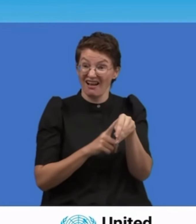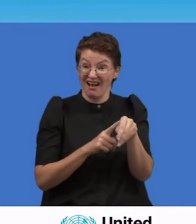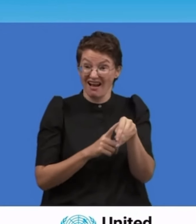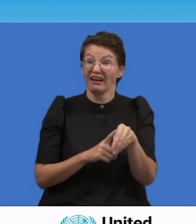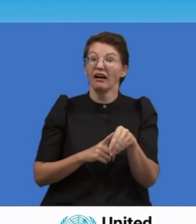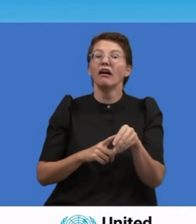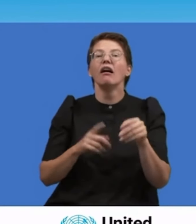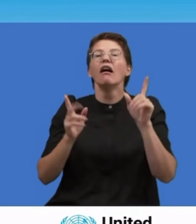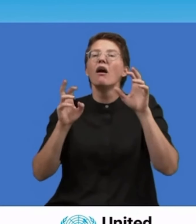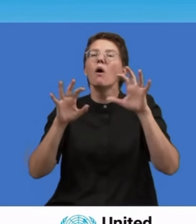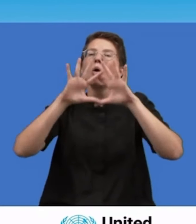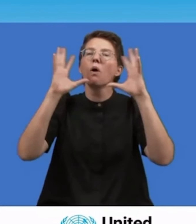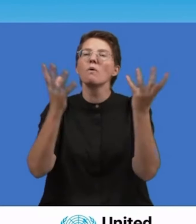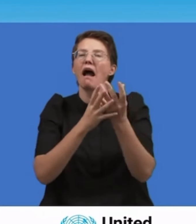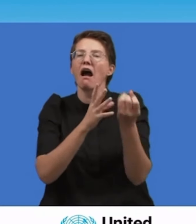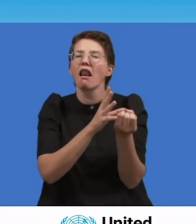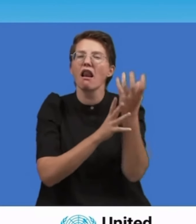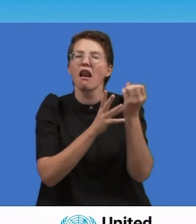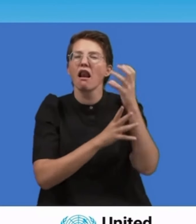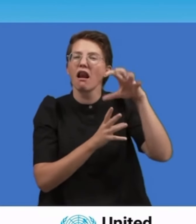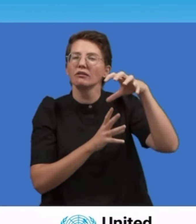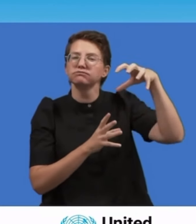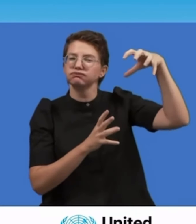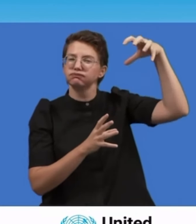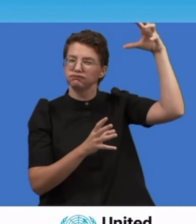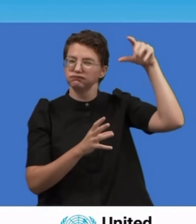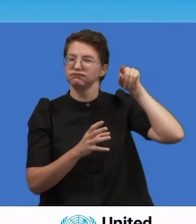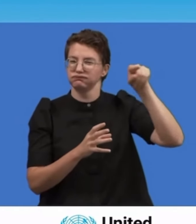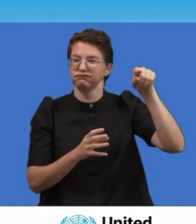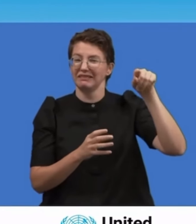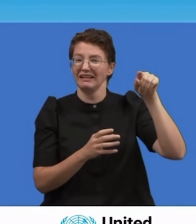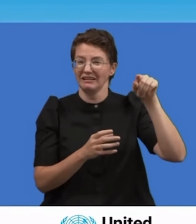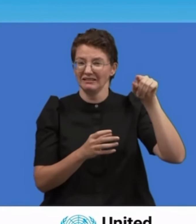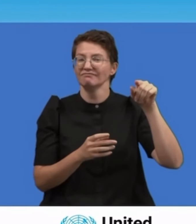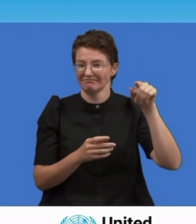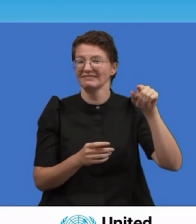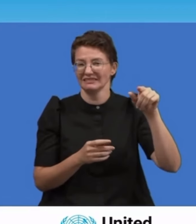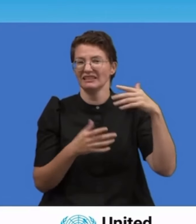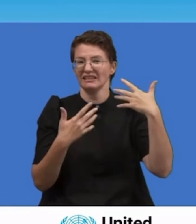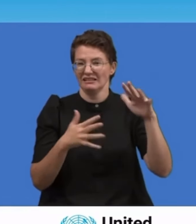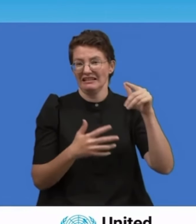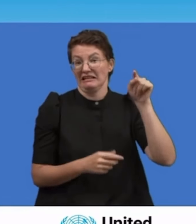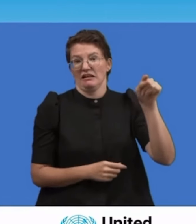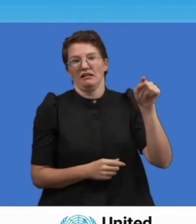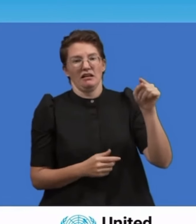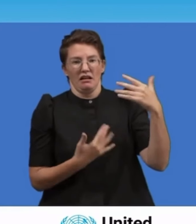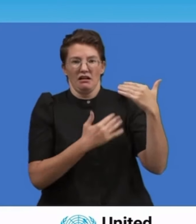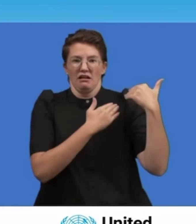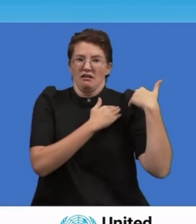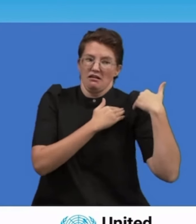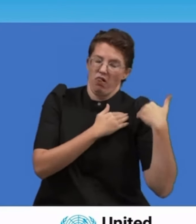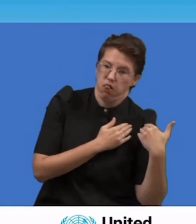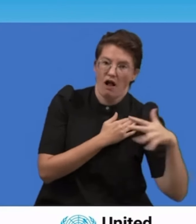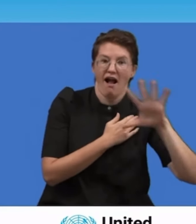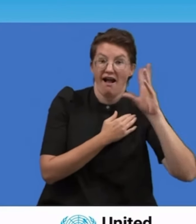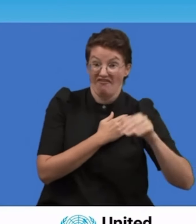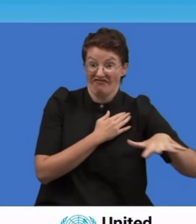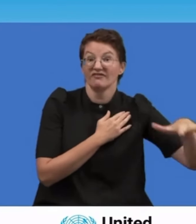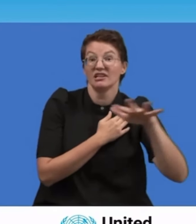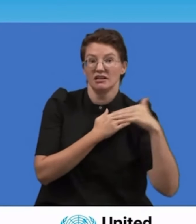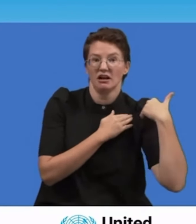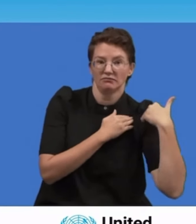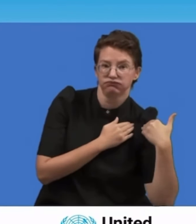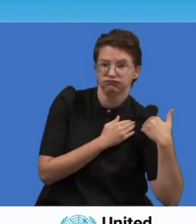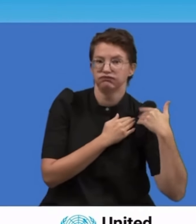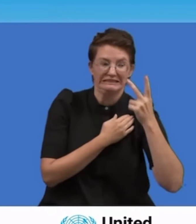create. We demand fairness, not charity. Climate justice requires an economic system that works